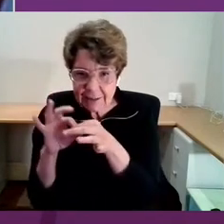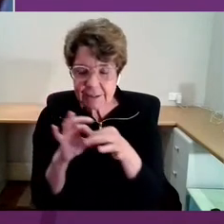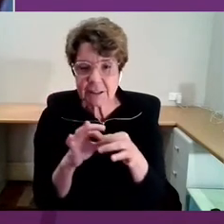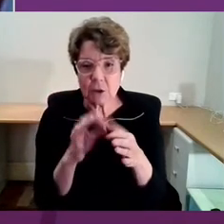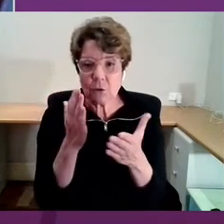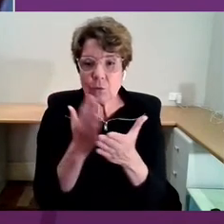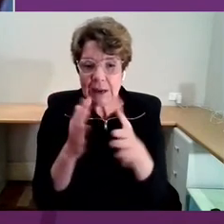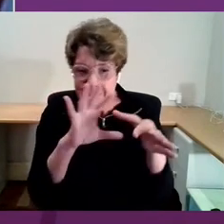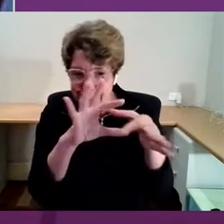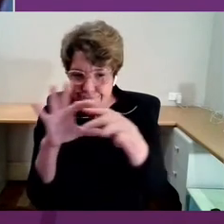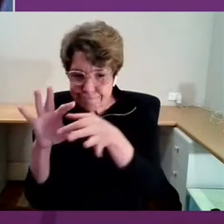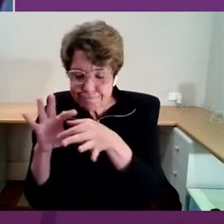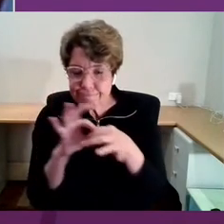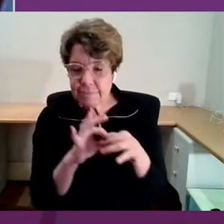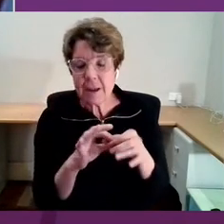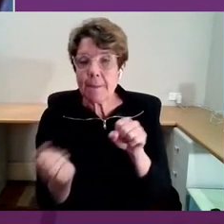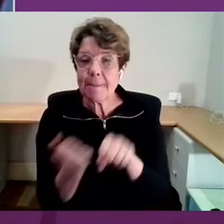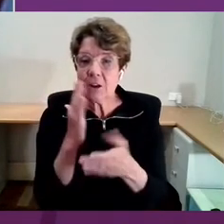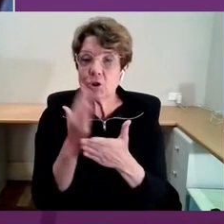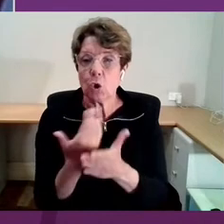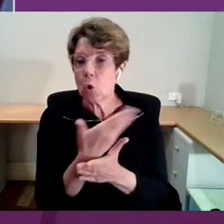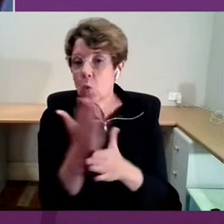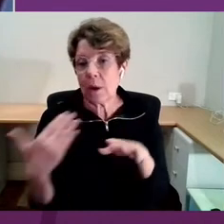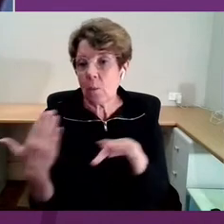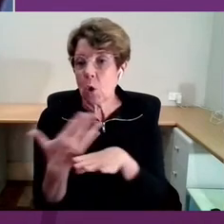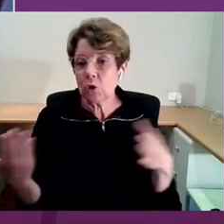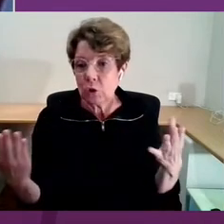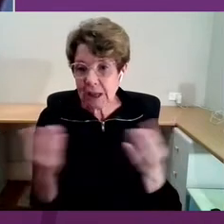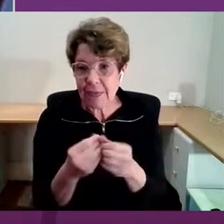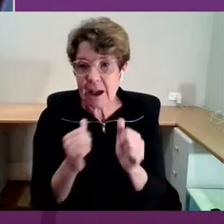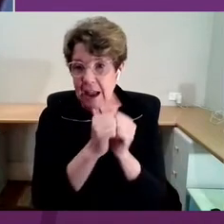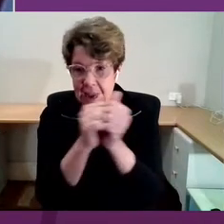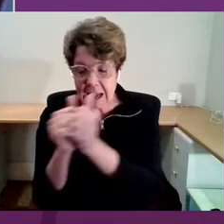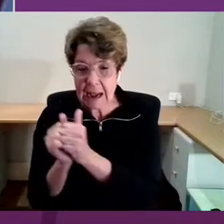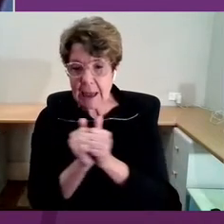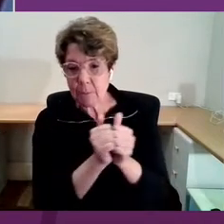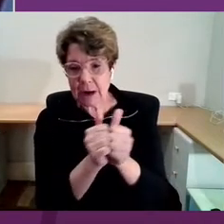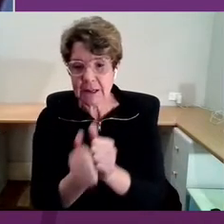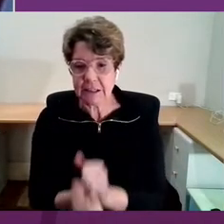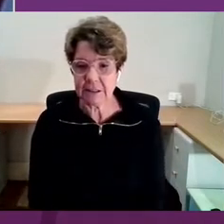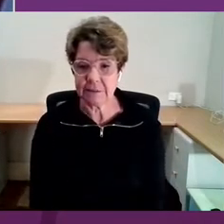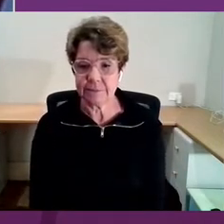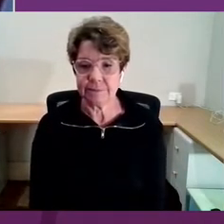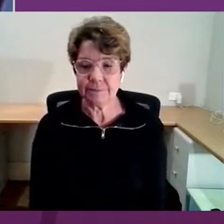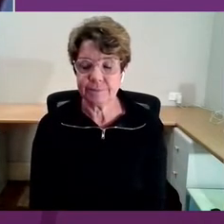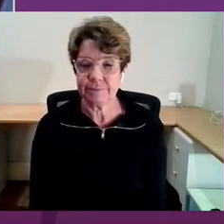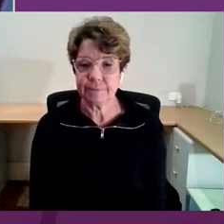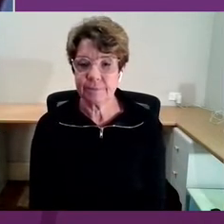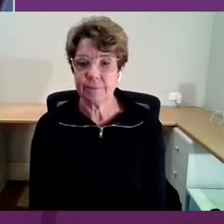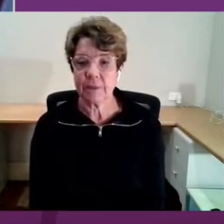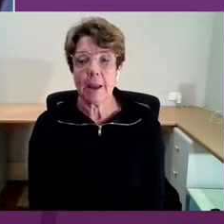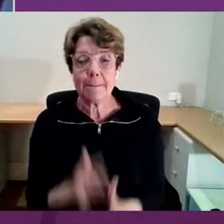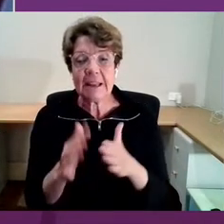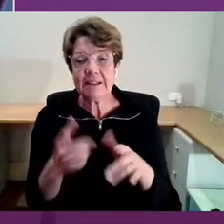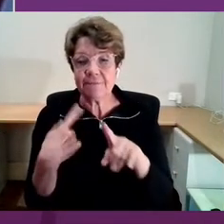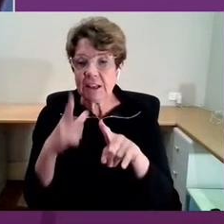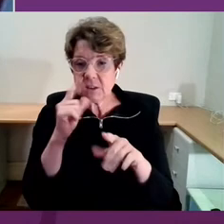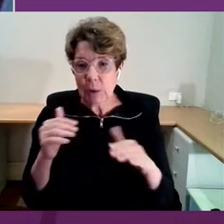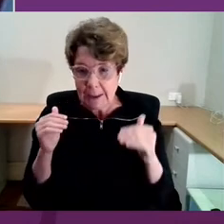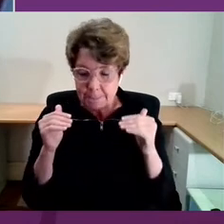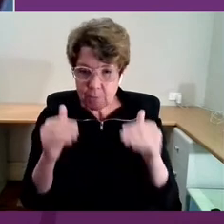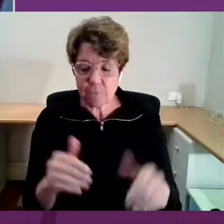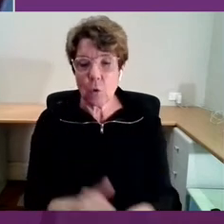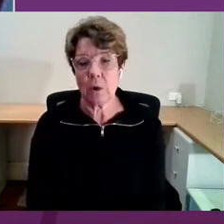the more we can work together and collaborate, then the faster we're going to move forward. The more